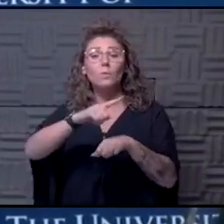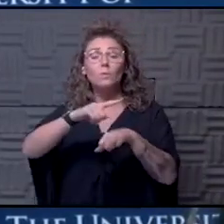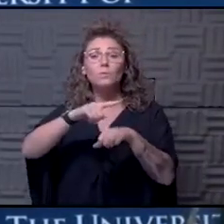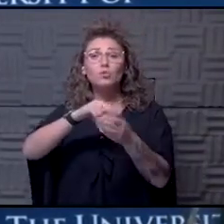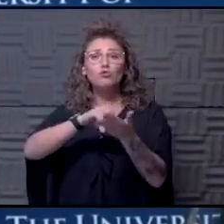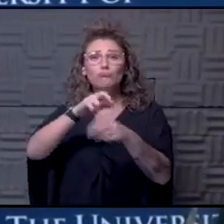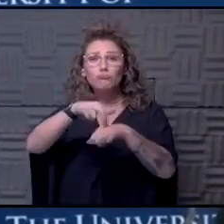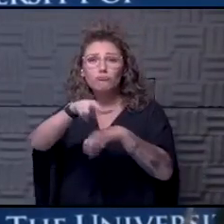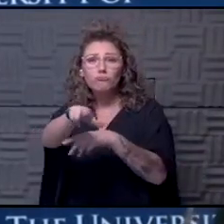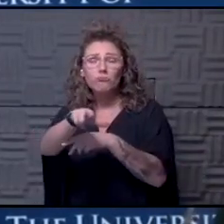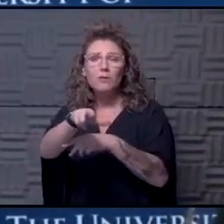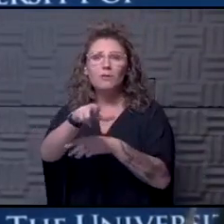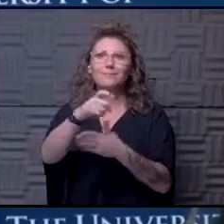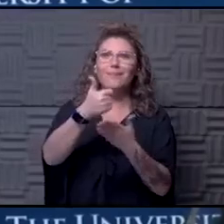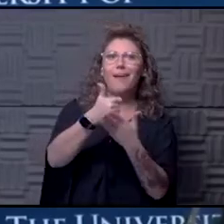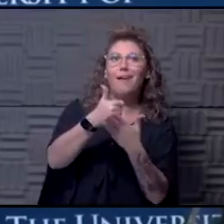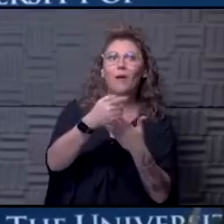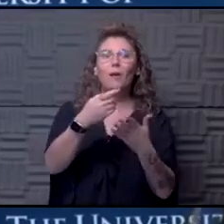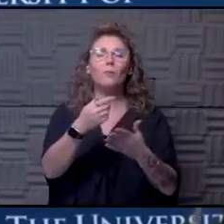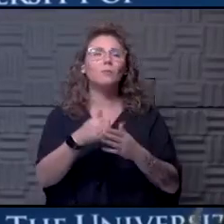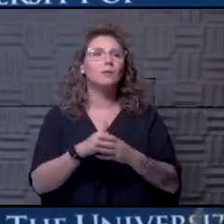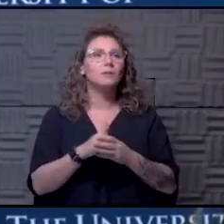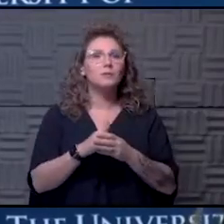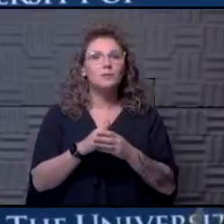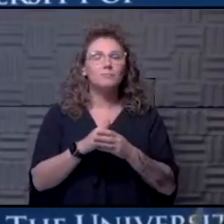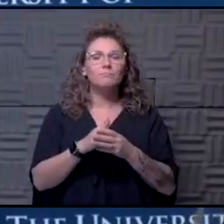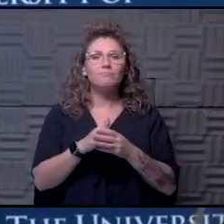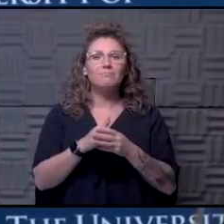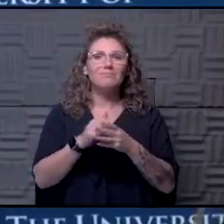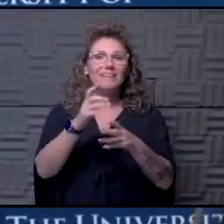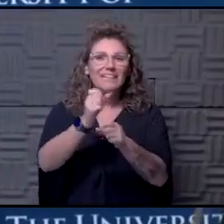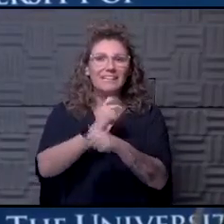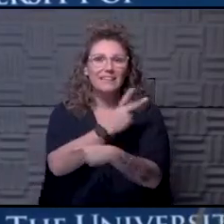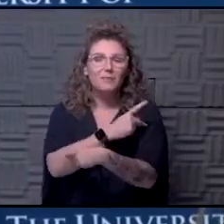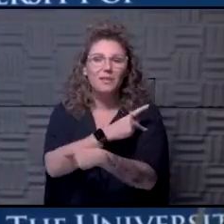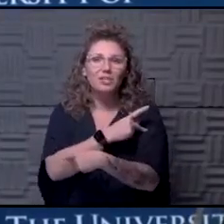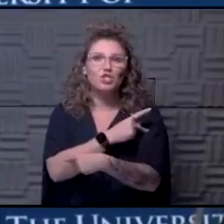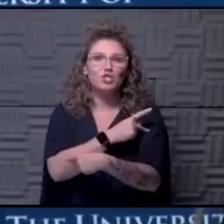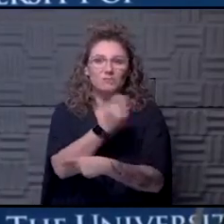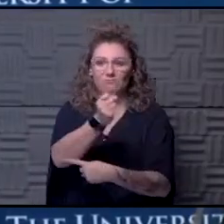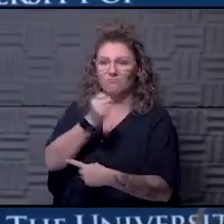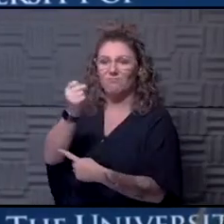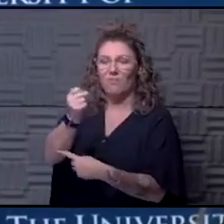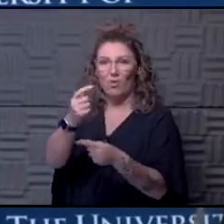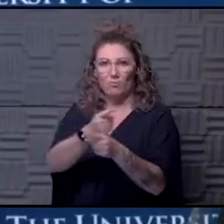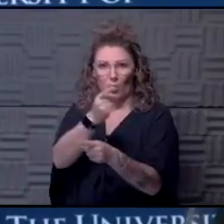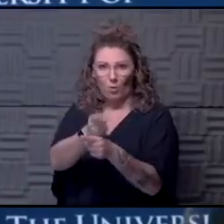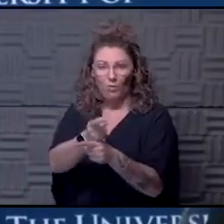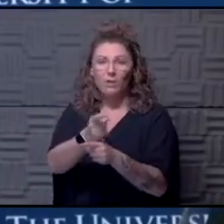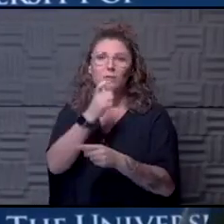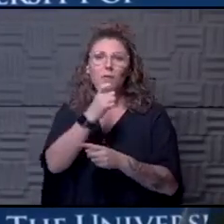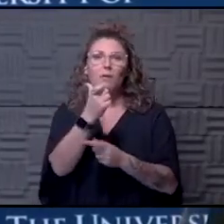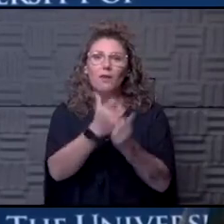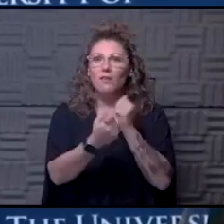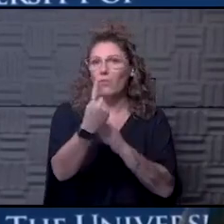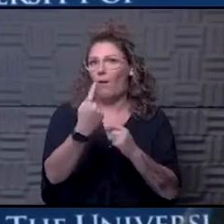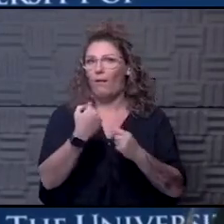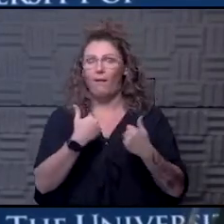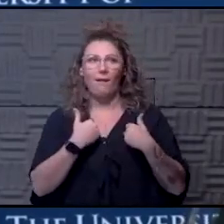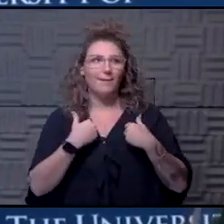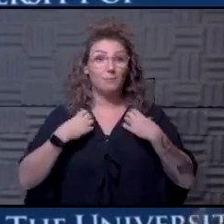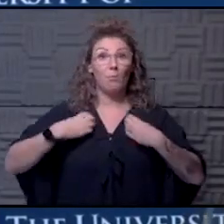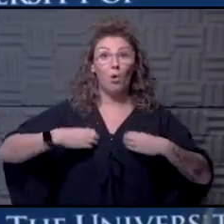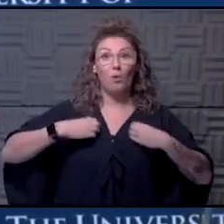are there to help get the patients to the right place because not everyone has pulmonary symptoms